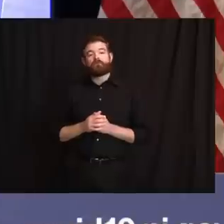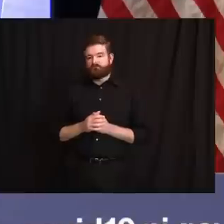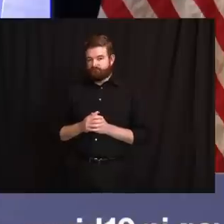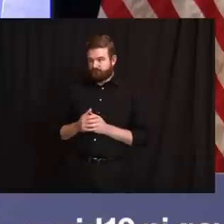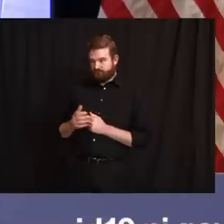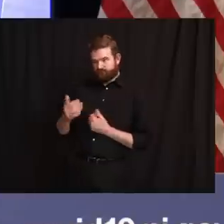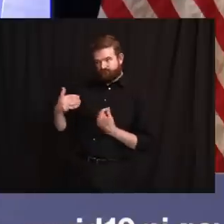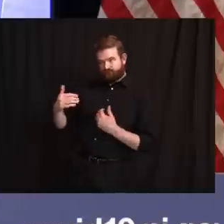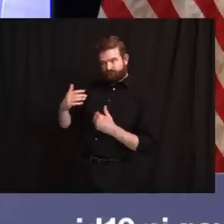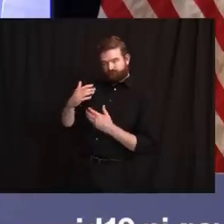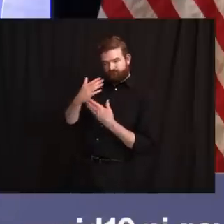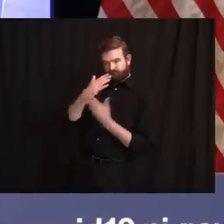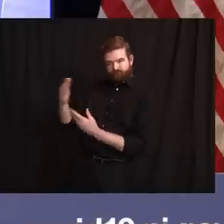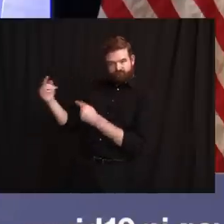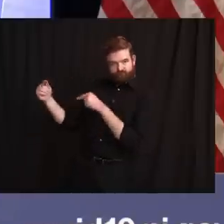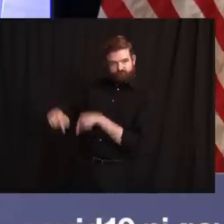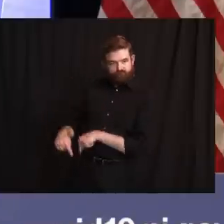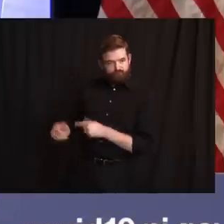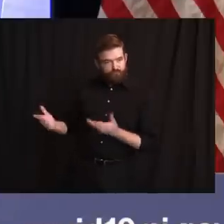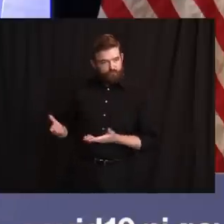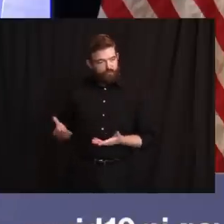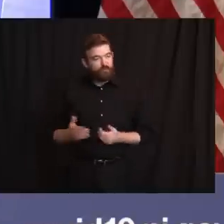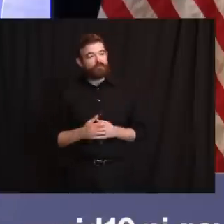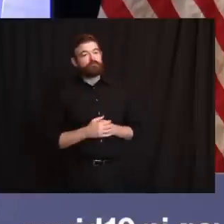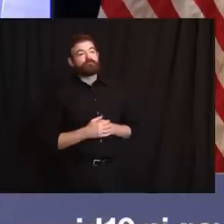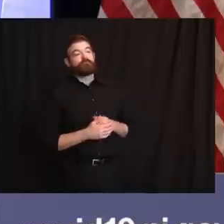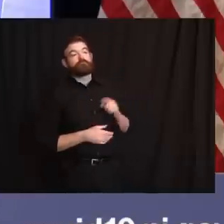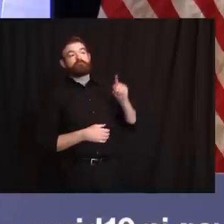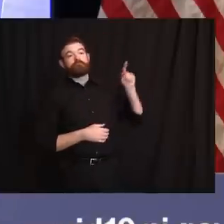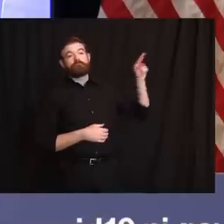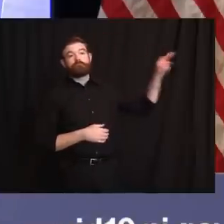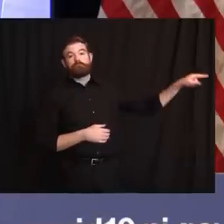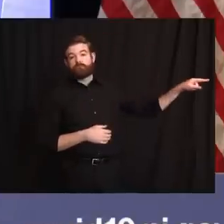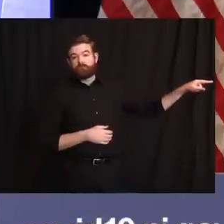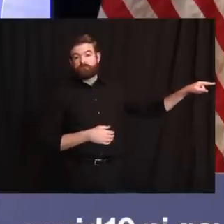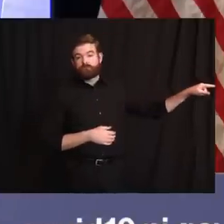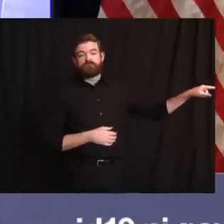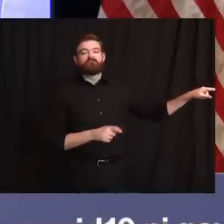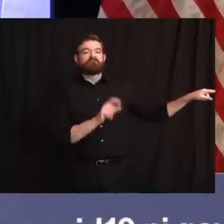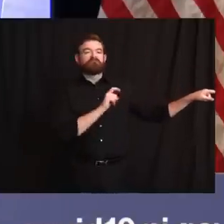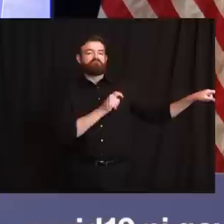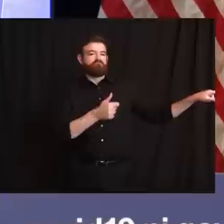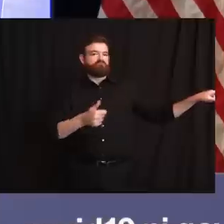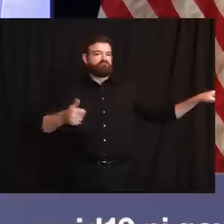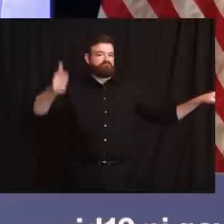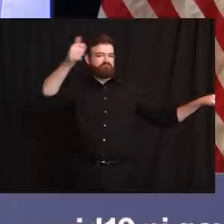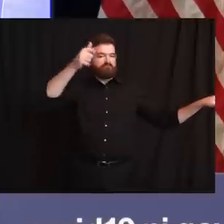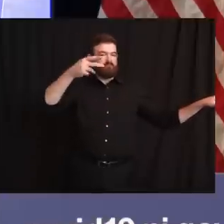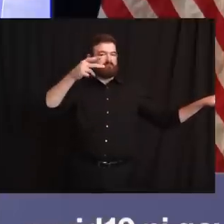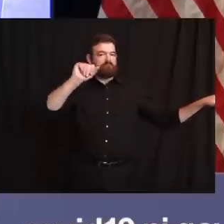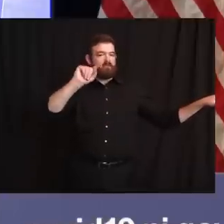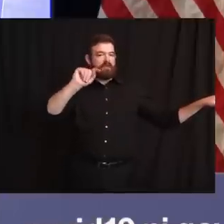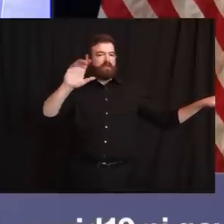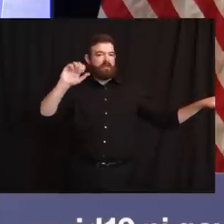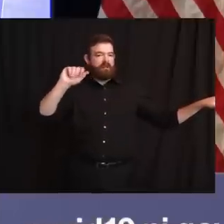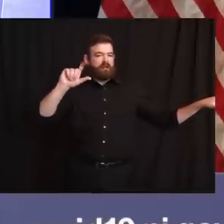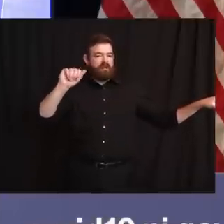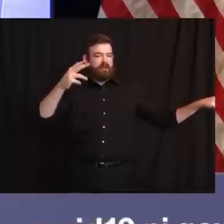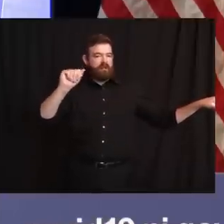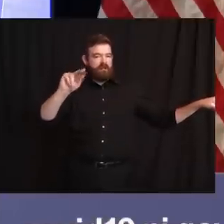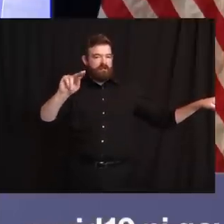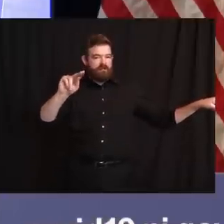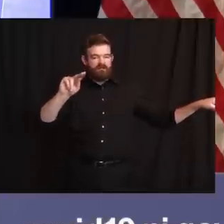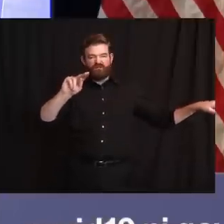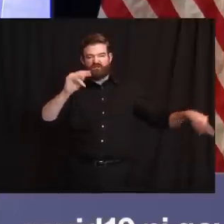To my far left, another name who needs no introduction, the Superintendent of the State Police, Colonel Pat Callahan, and I have a particular